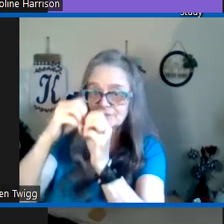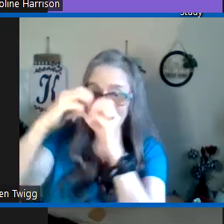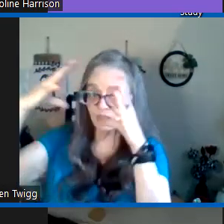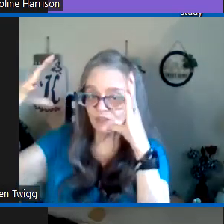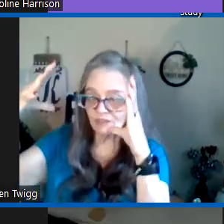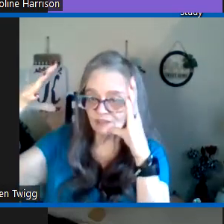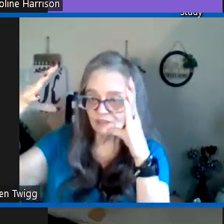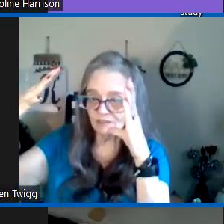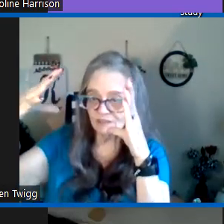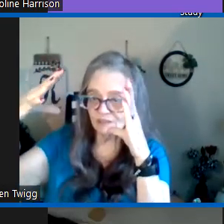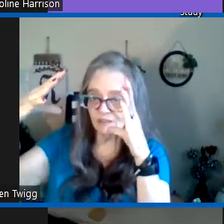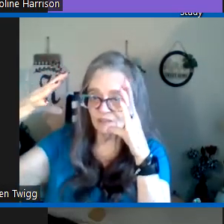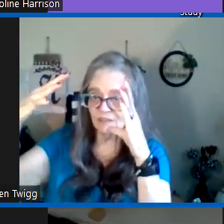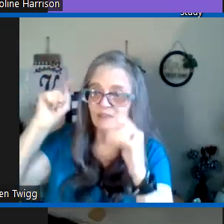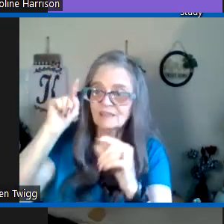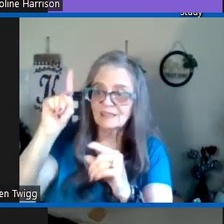us a vision